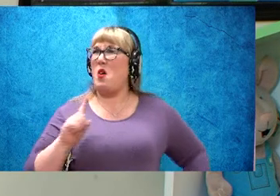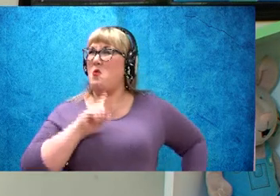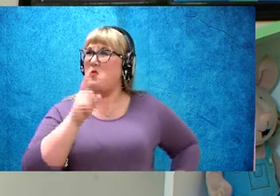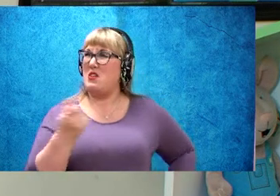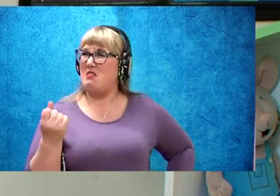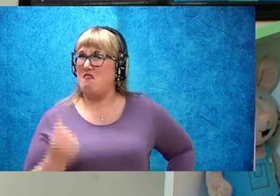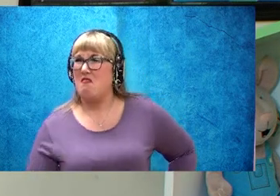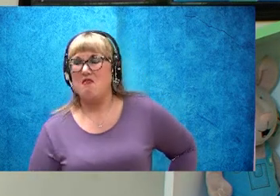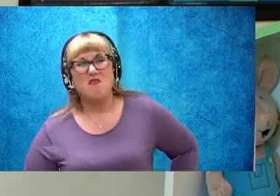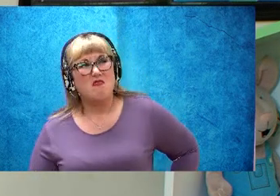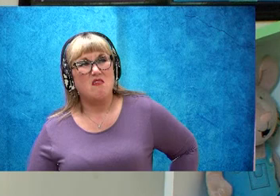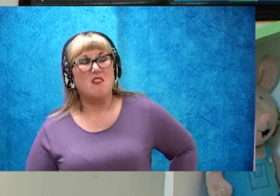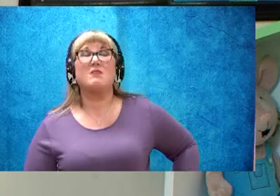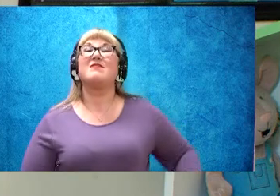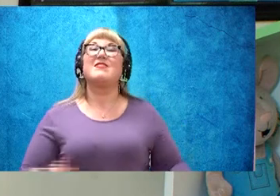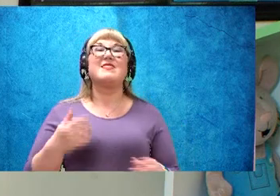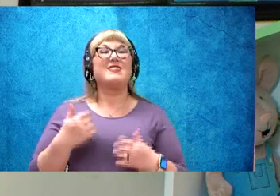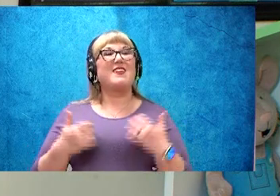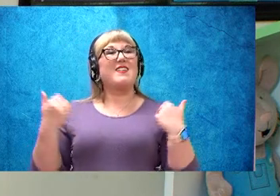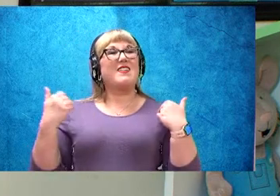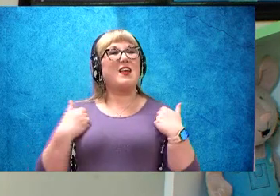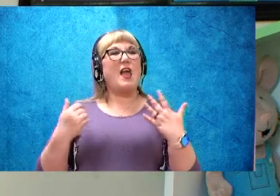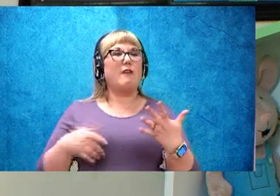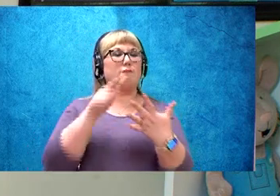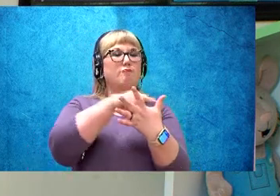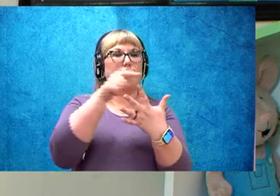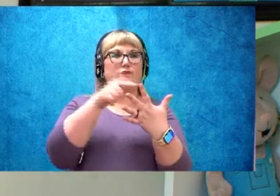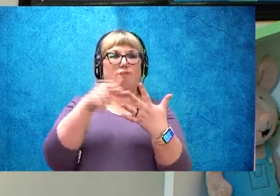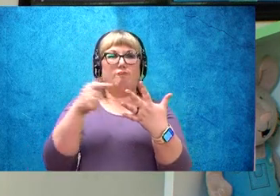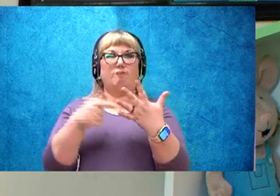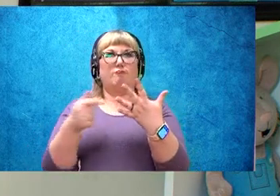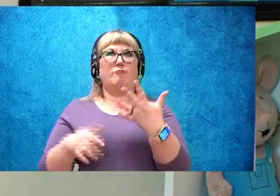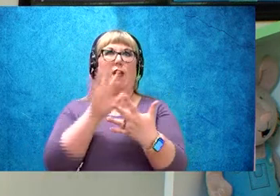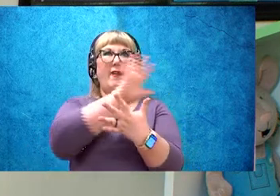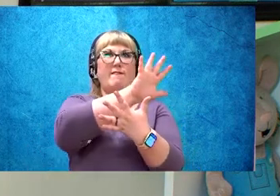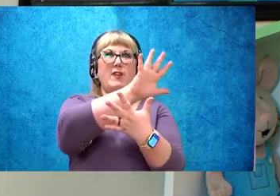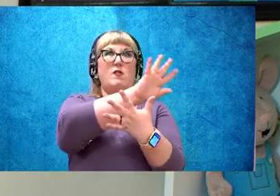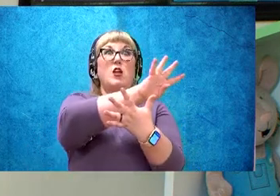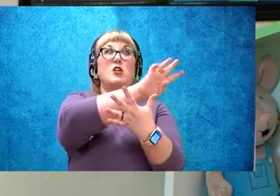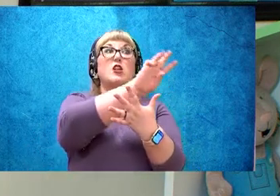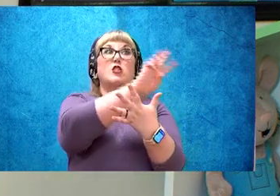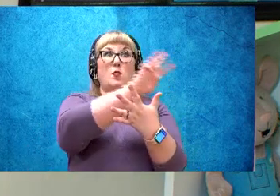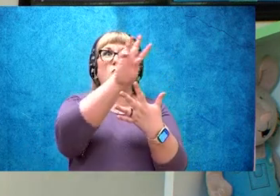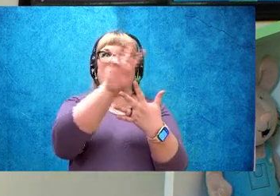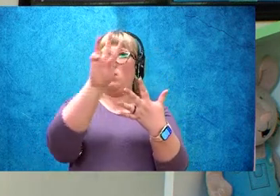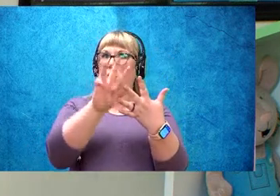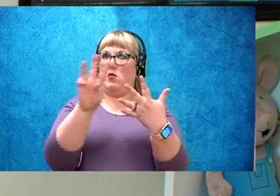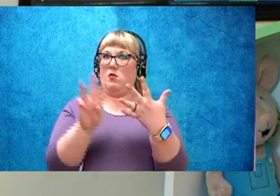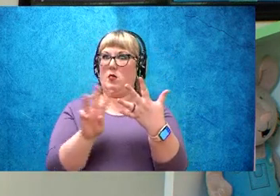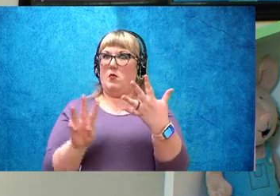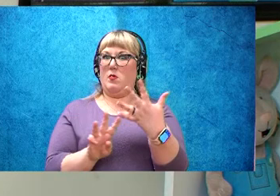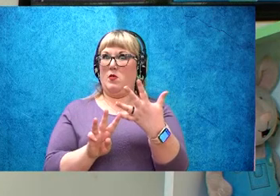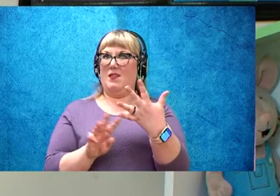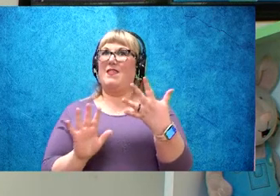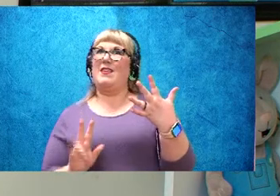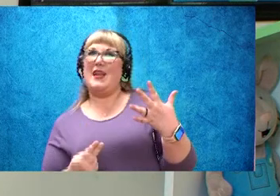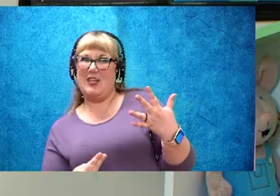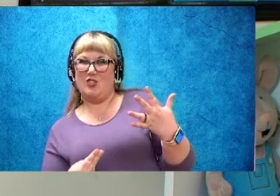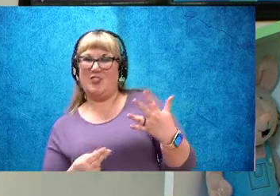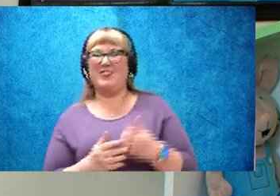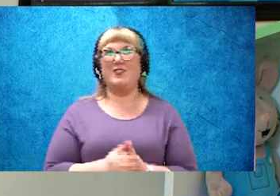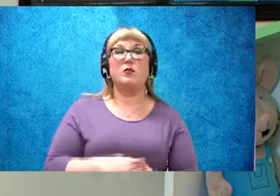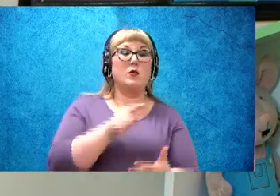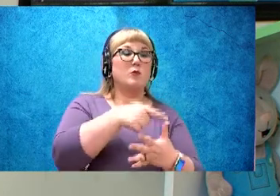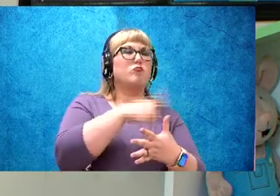I like to call these our 5W plus H, you are going to ask who, that tells us